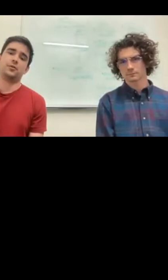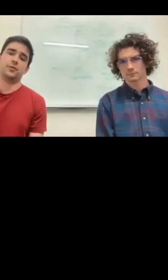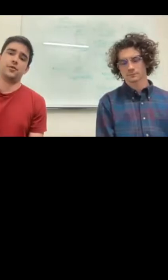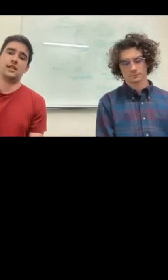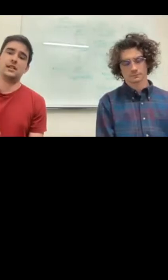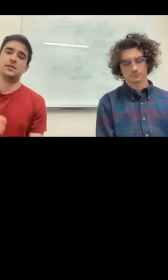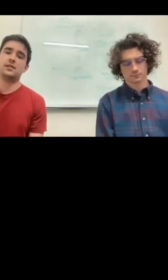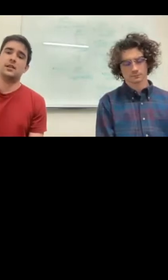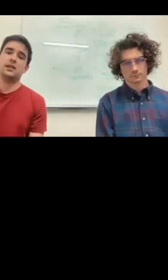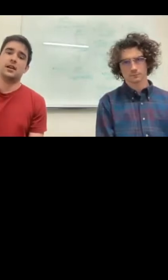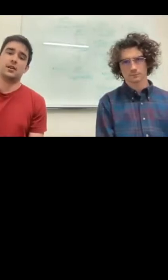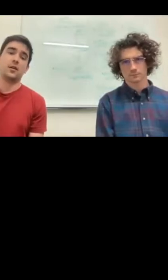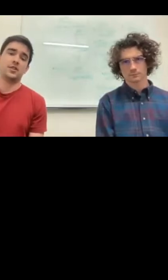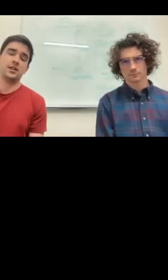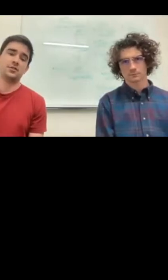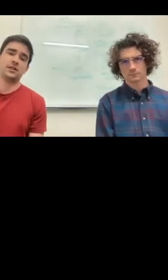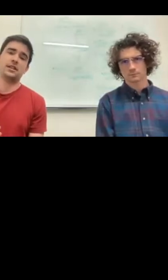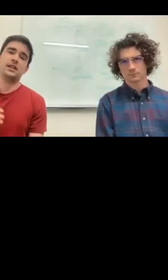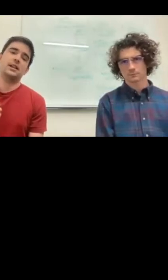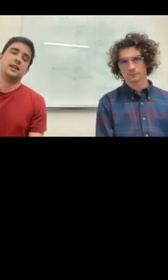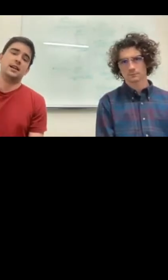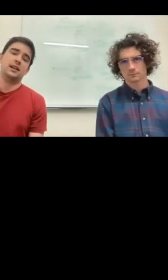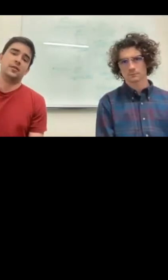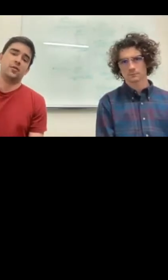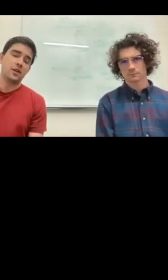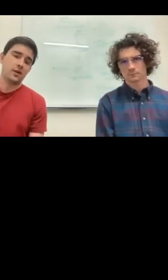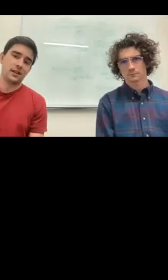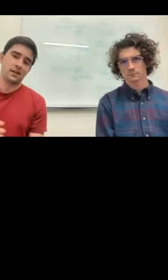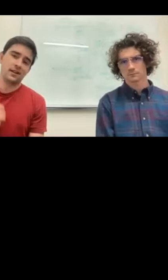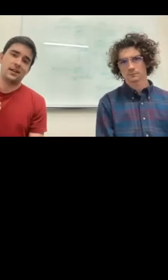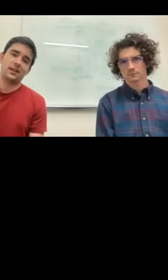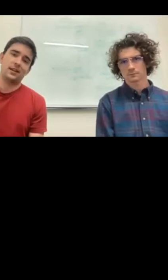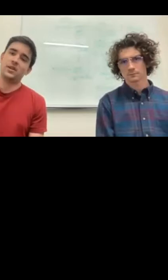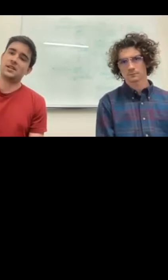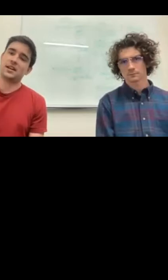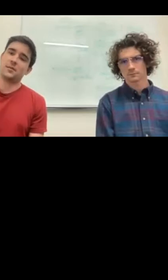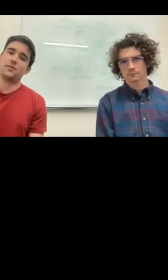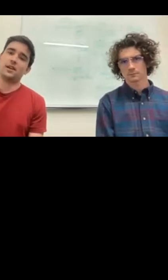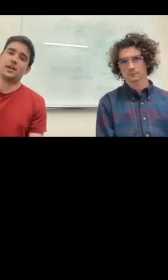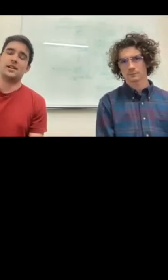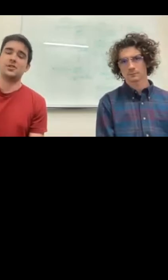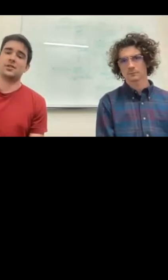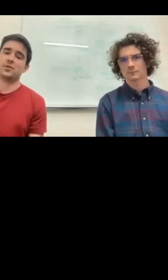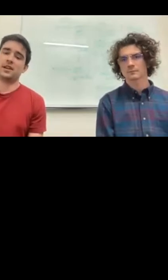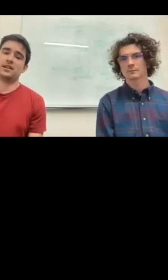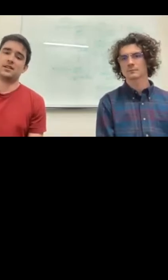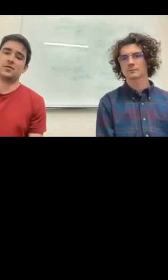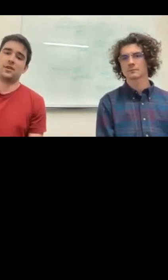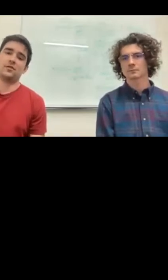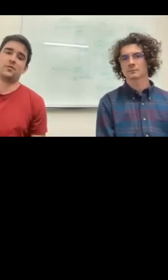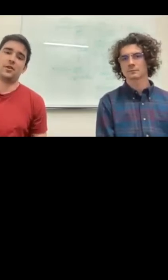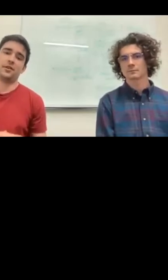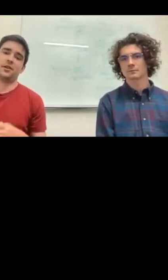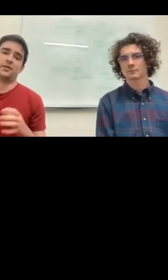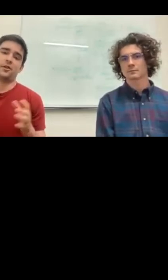functional motifs computationally, we're not quite there yet. And in the meantime, nature has provided us